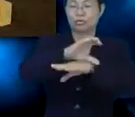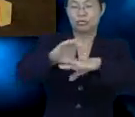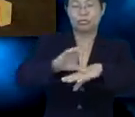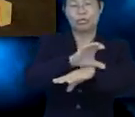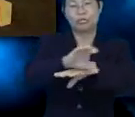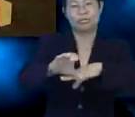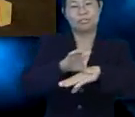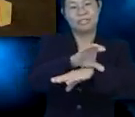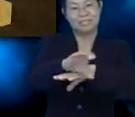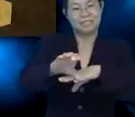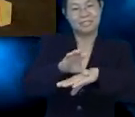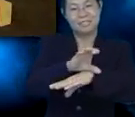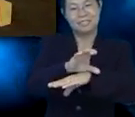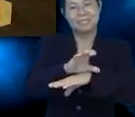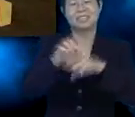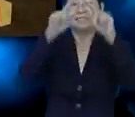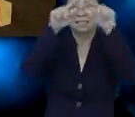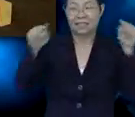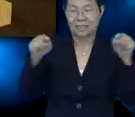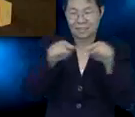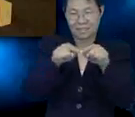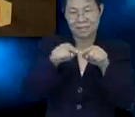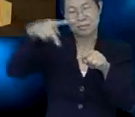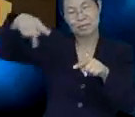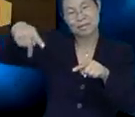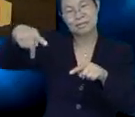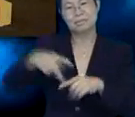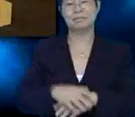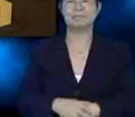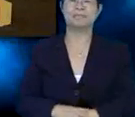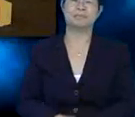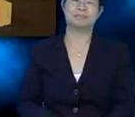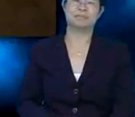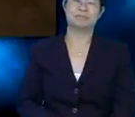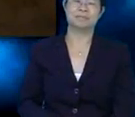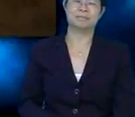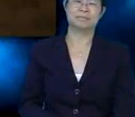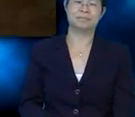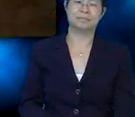And this box of chocolates is a triangular prism.